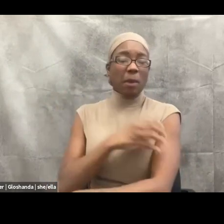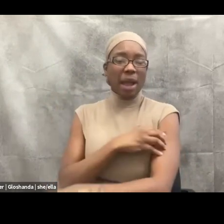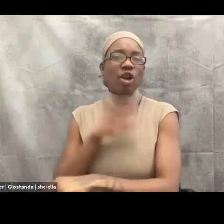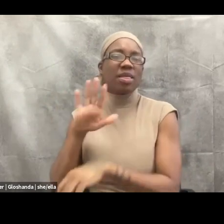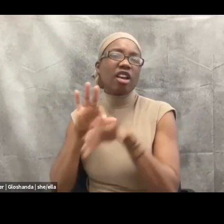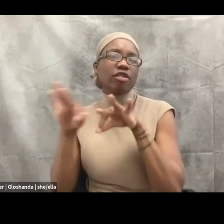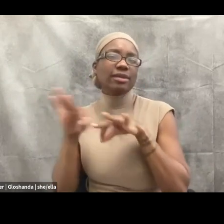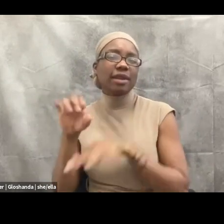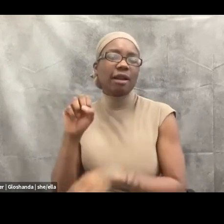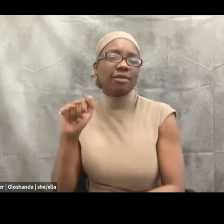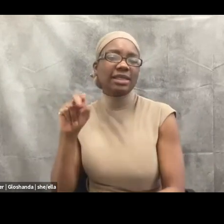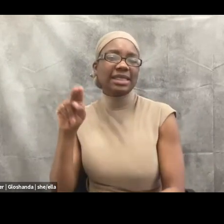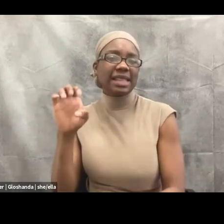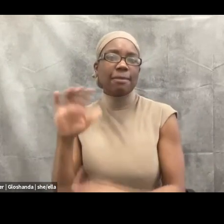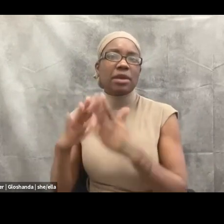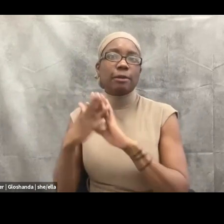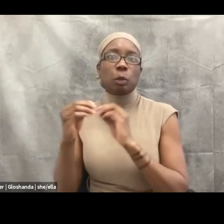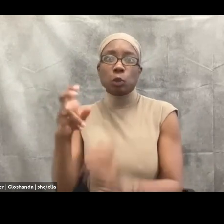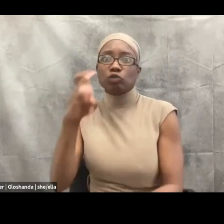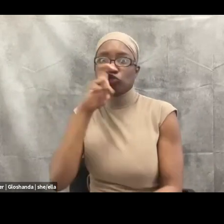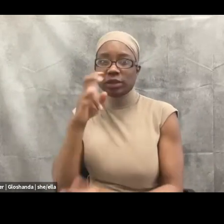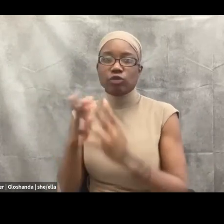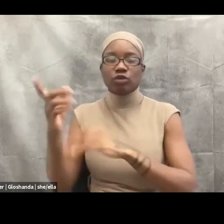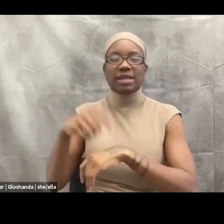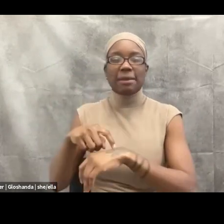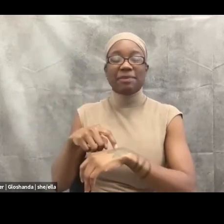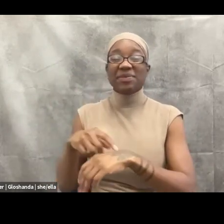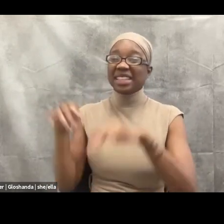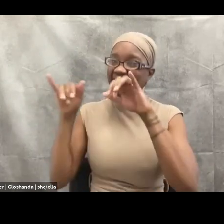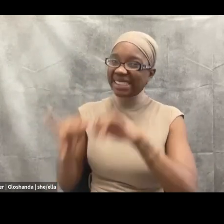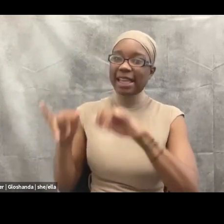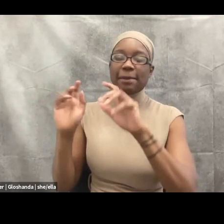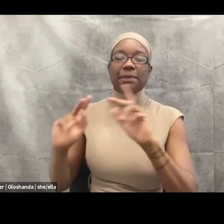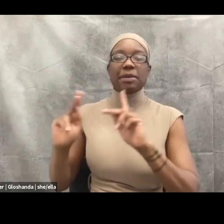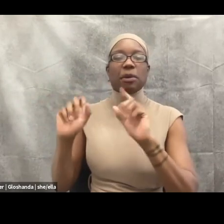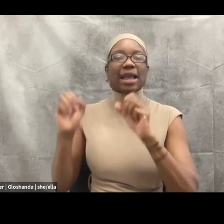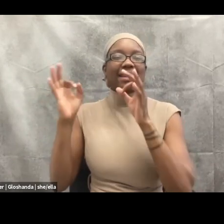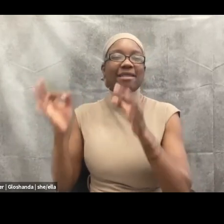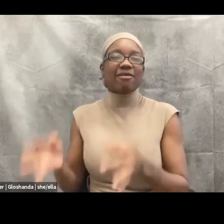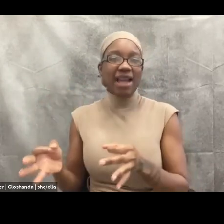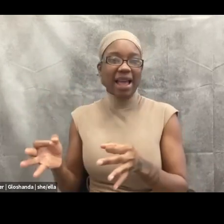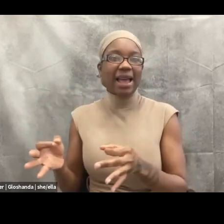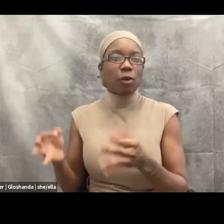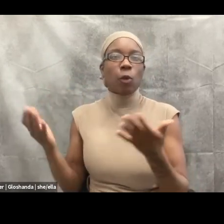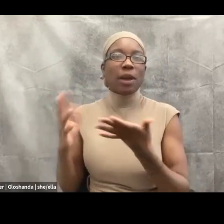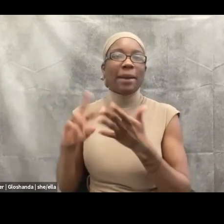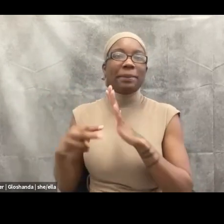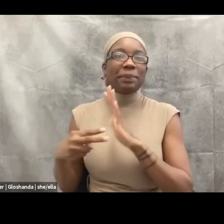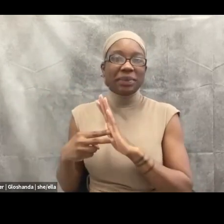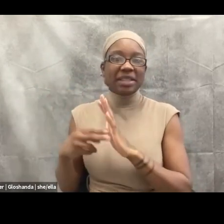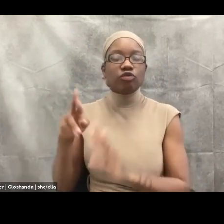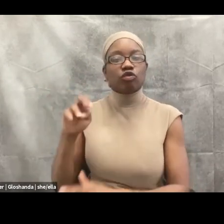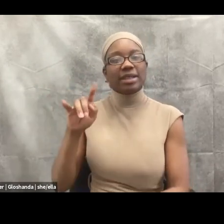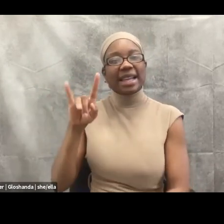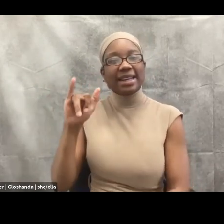seeing people get to define reality, um, for, for others, they get to, um, define it for, um, people